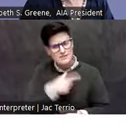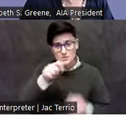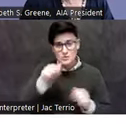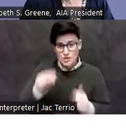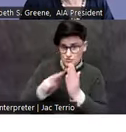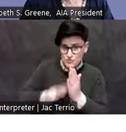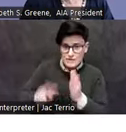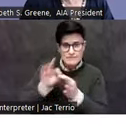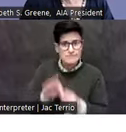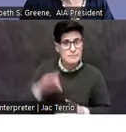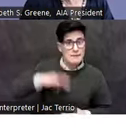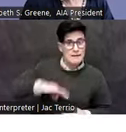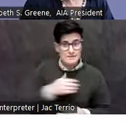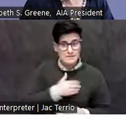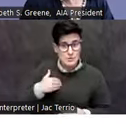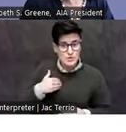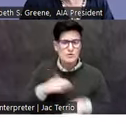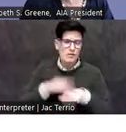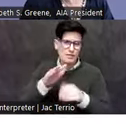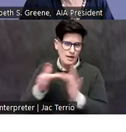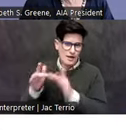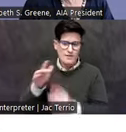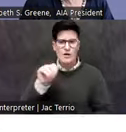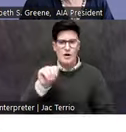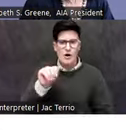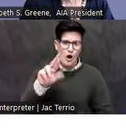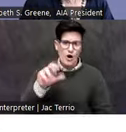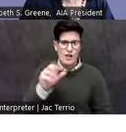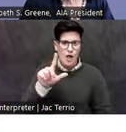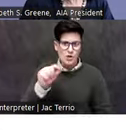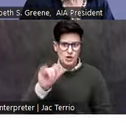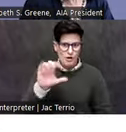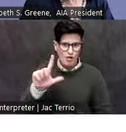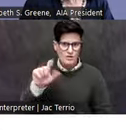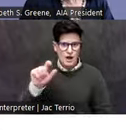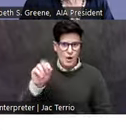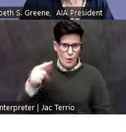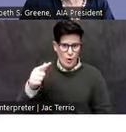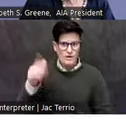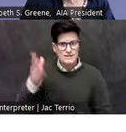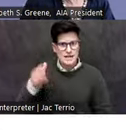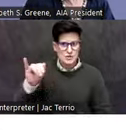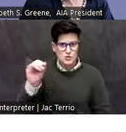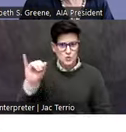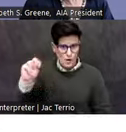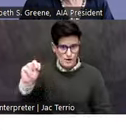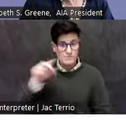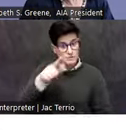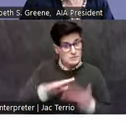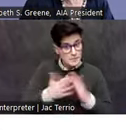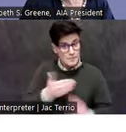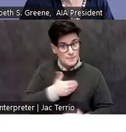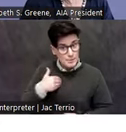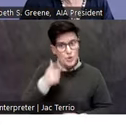our website at archaeological.org join and by becoming a member, you can stay apprised of all of our